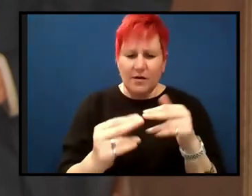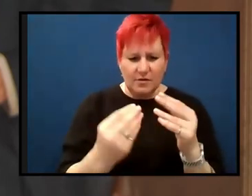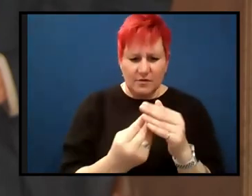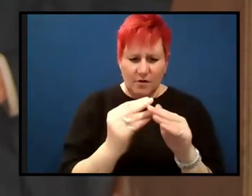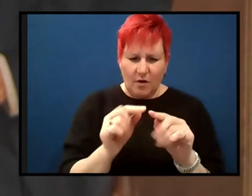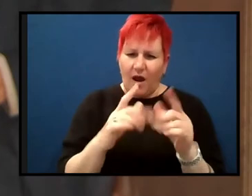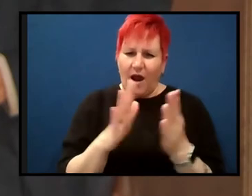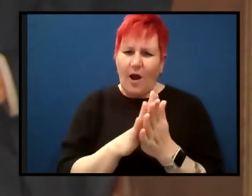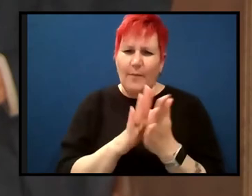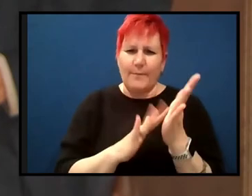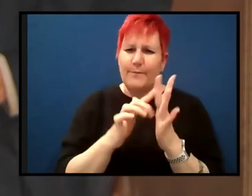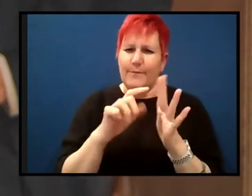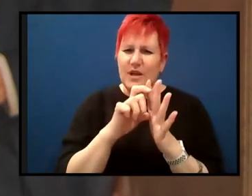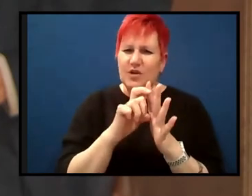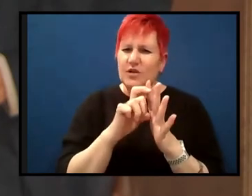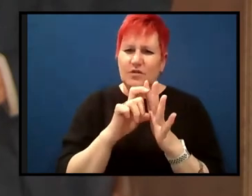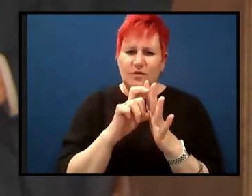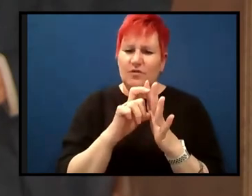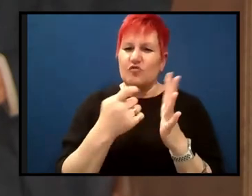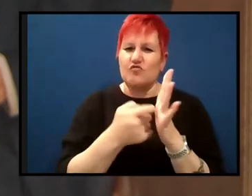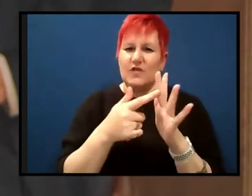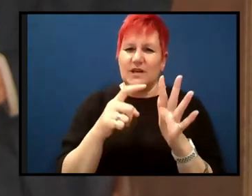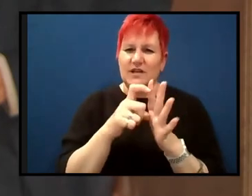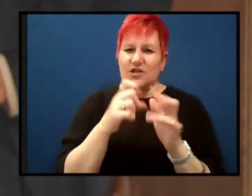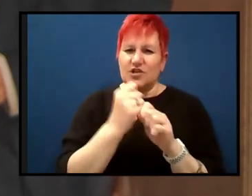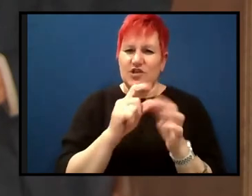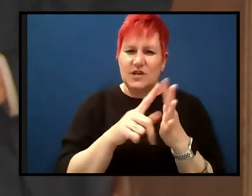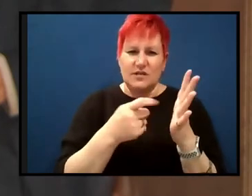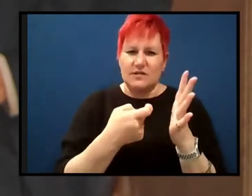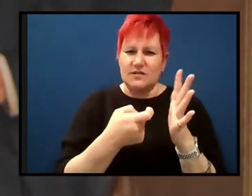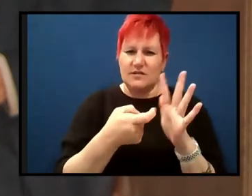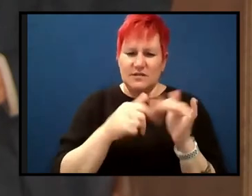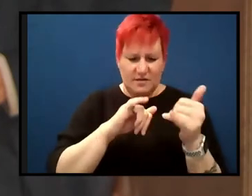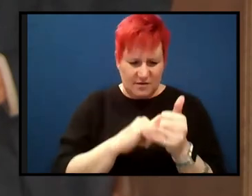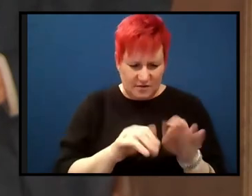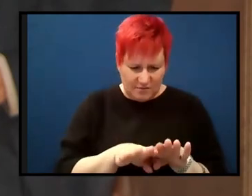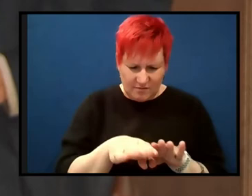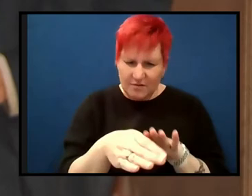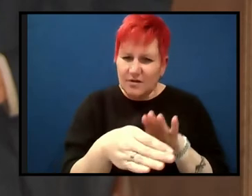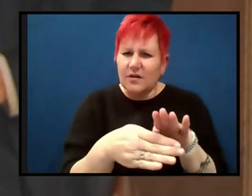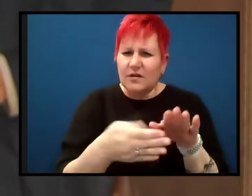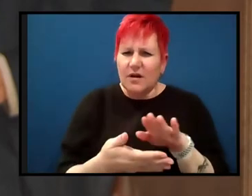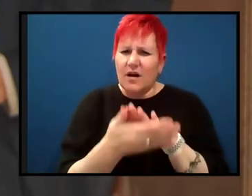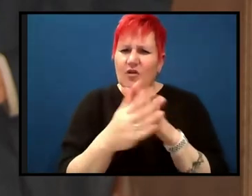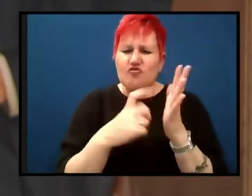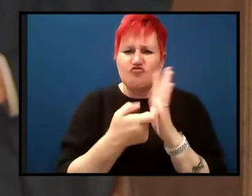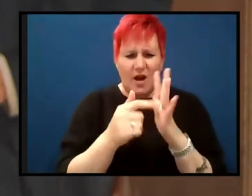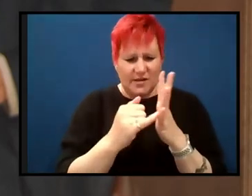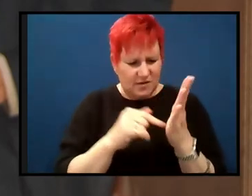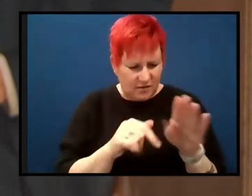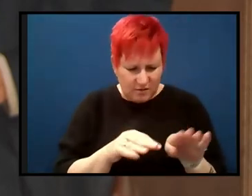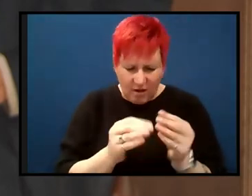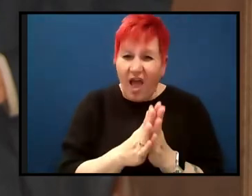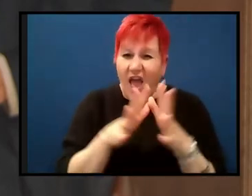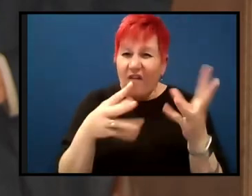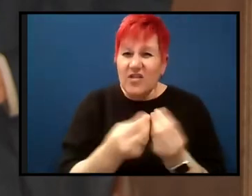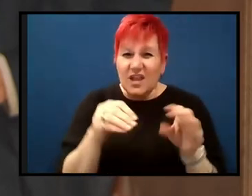showed the difference between continental crust and oceanic crust. And I thought, this is so fascinating and, and explains so much. And, and, and